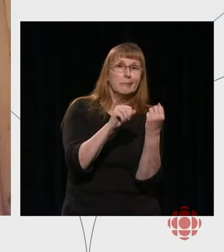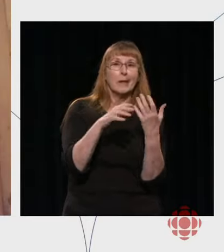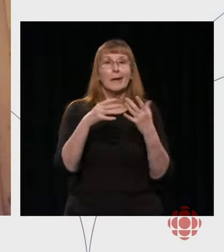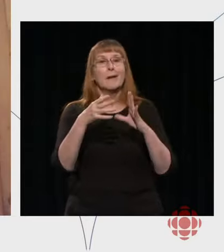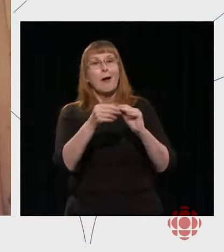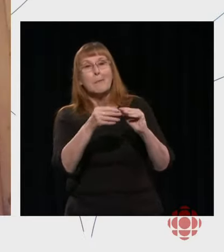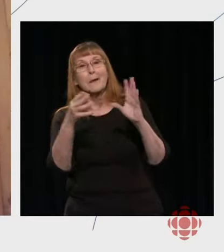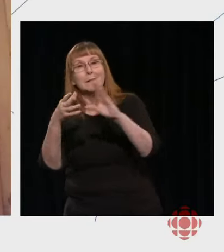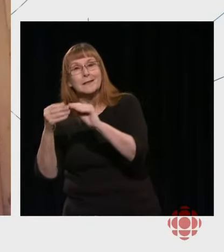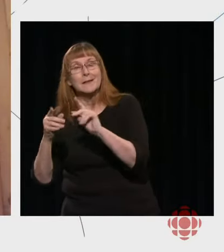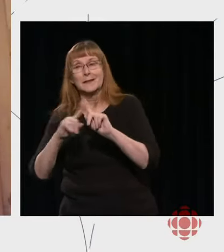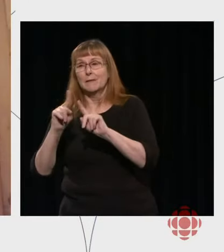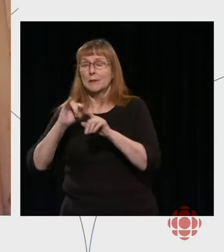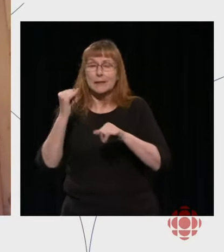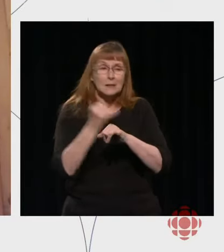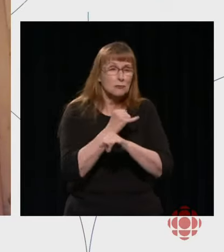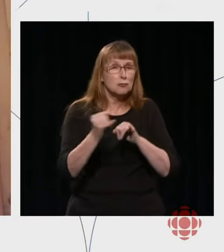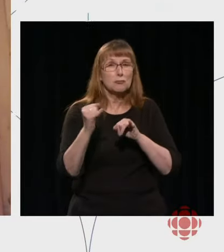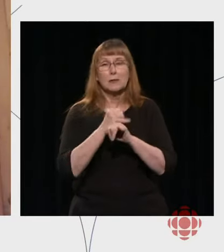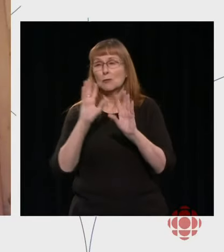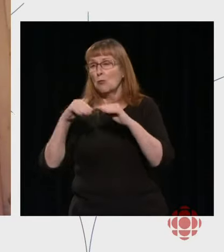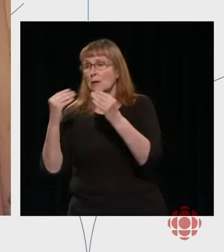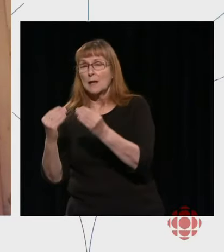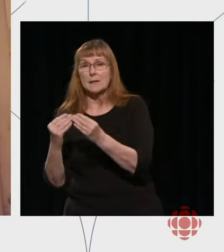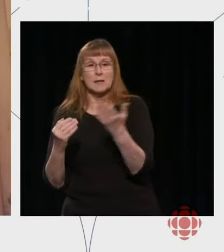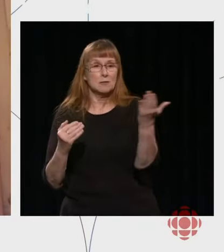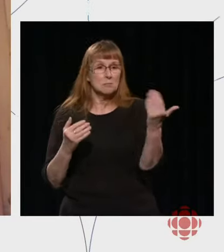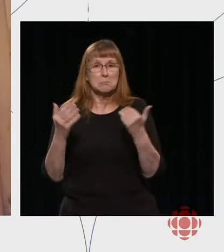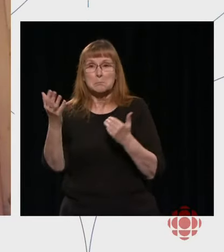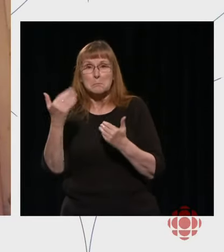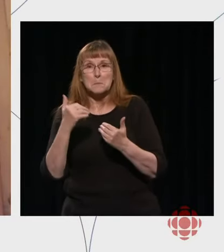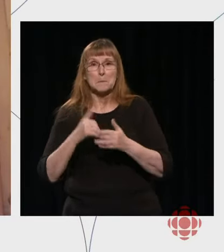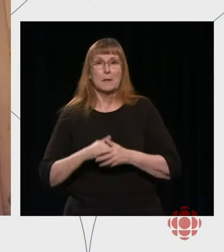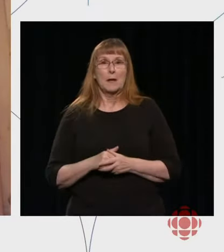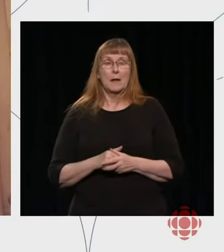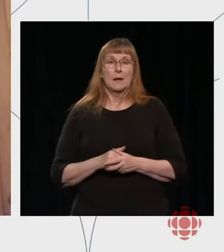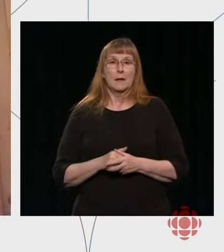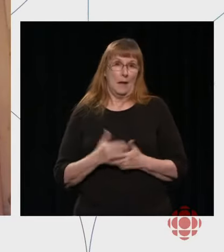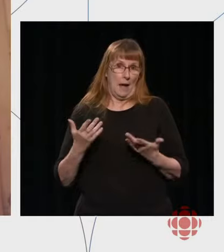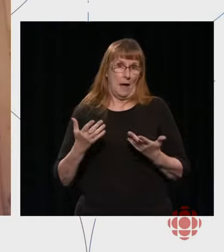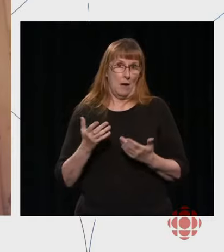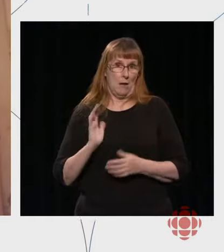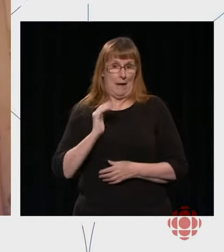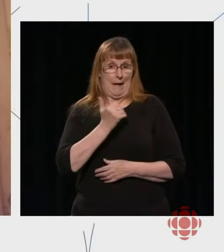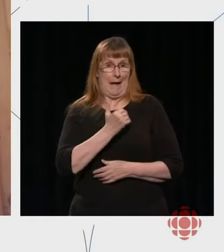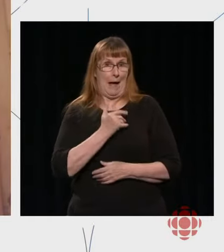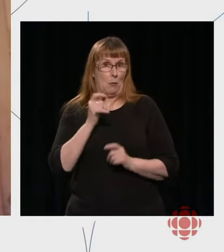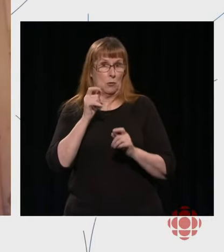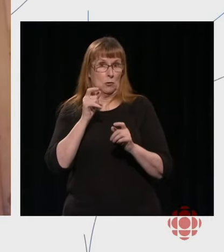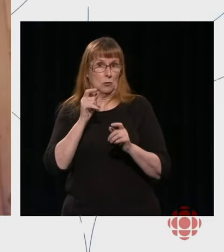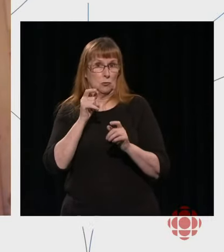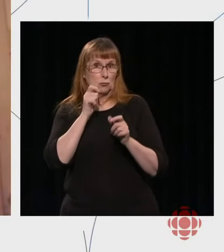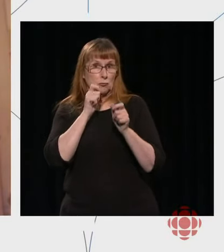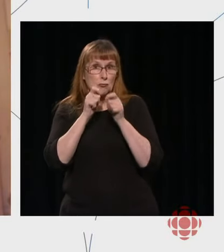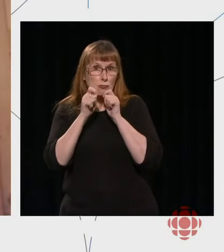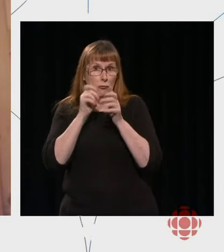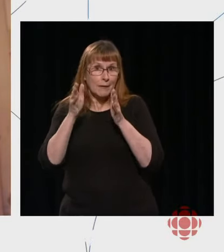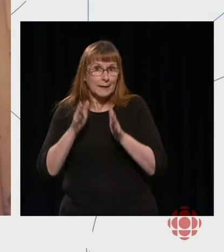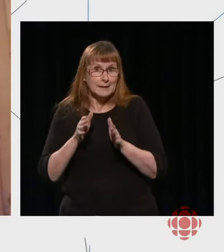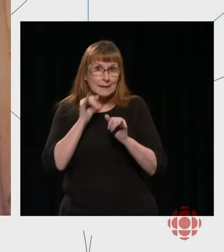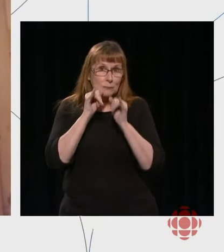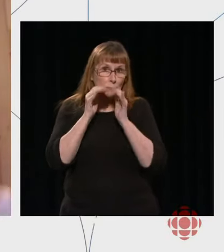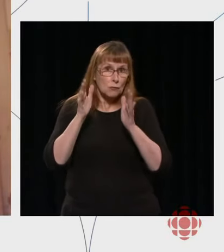and organizations across the country to speak with our journalists. Now, our journalists are responsible. They are hosting and managing the